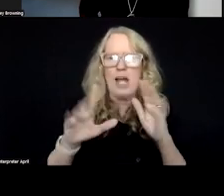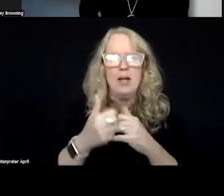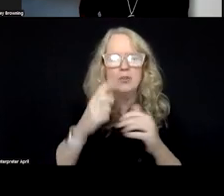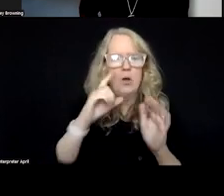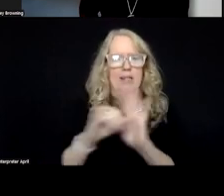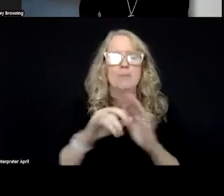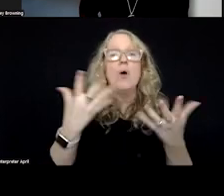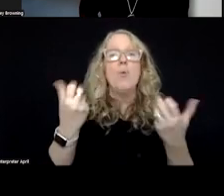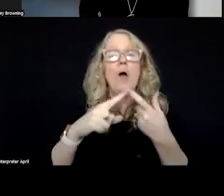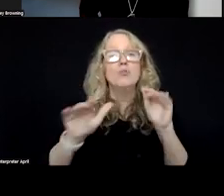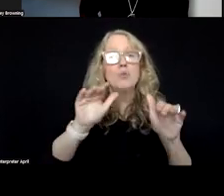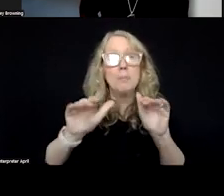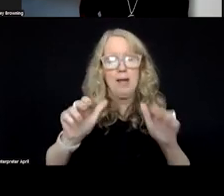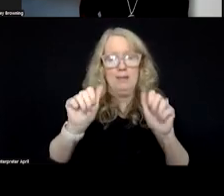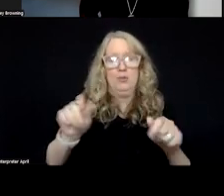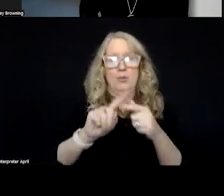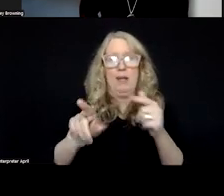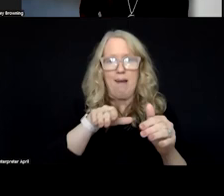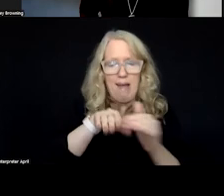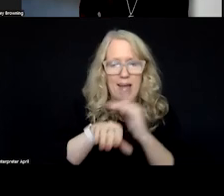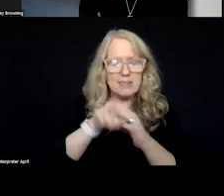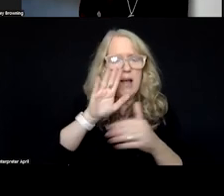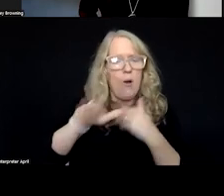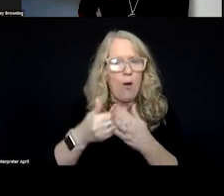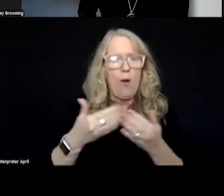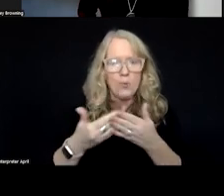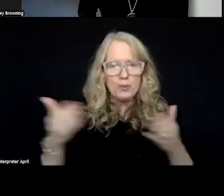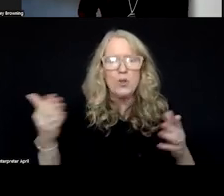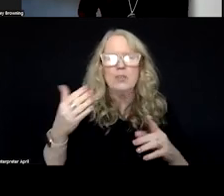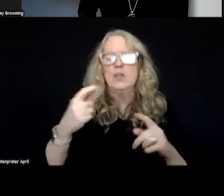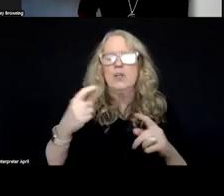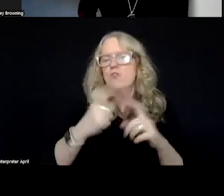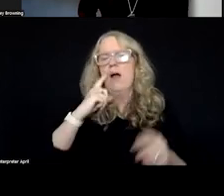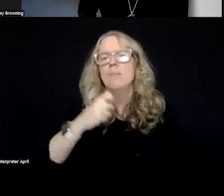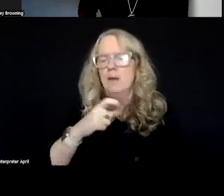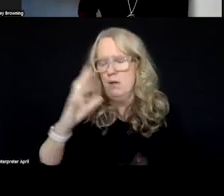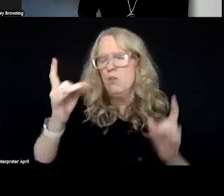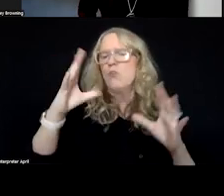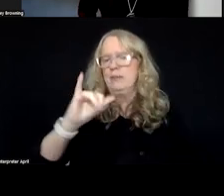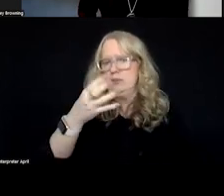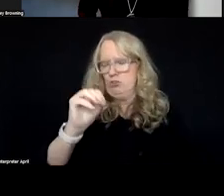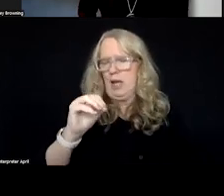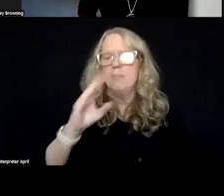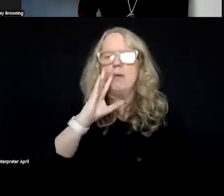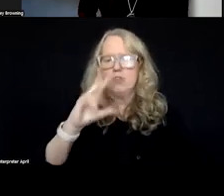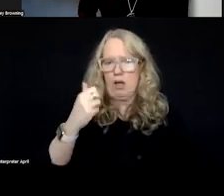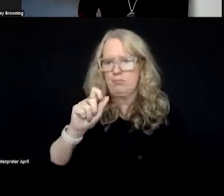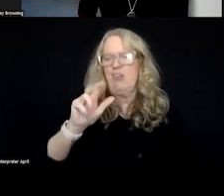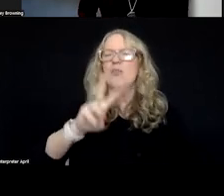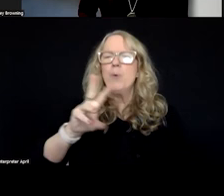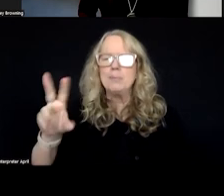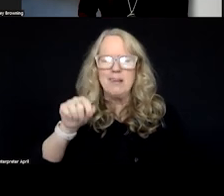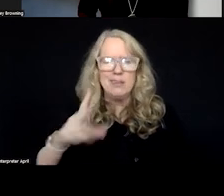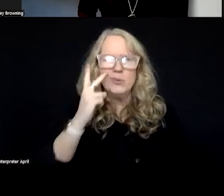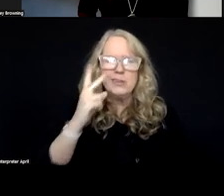Just a reminder, you can access all the resources from the crisis jam on talk.crisisnow.com. That's where you can sign up for the newsletter.